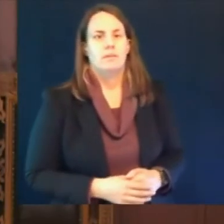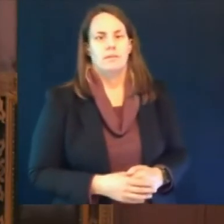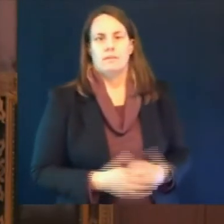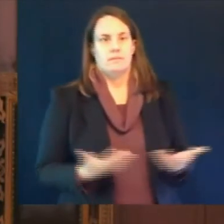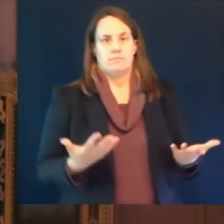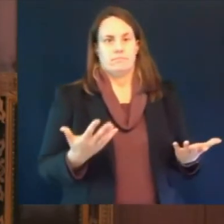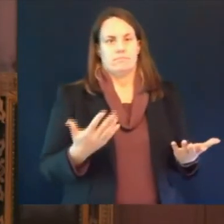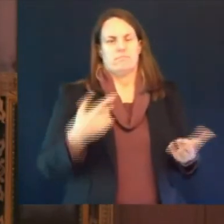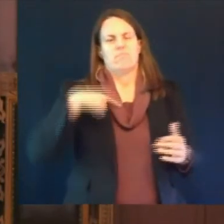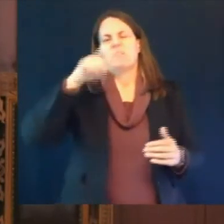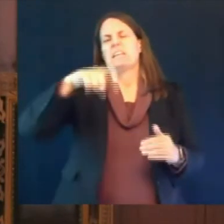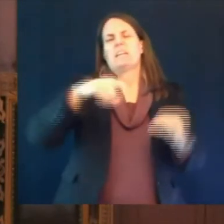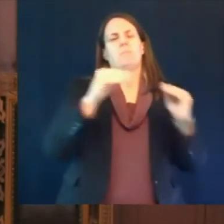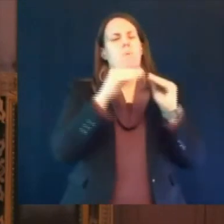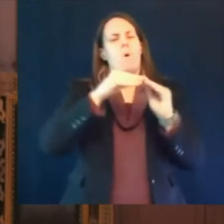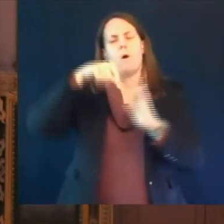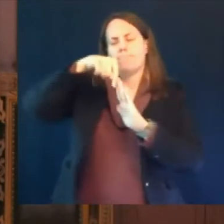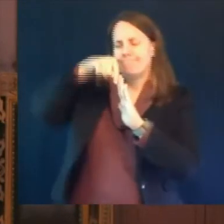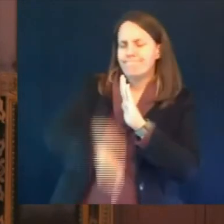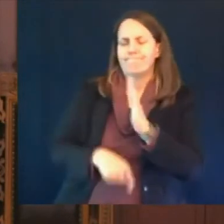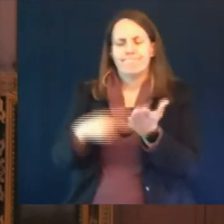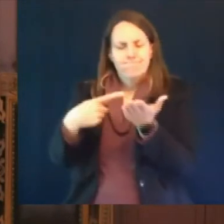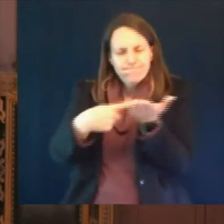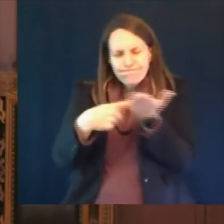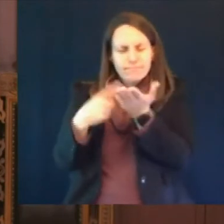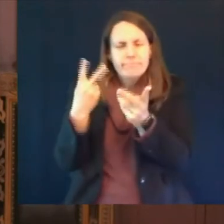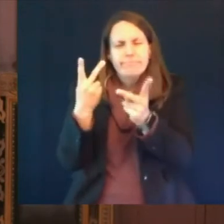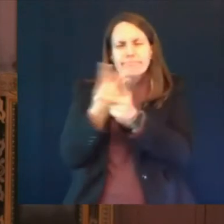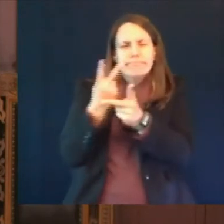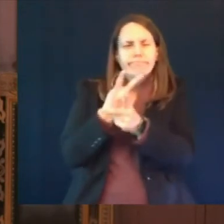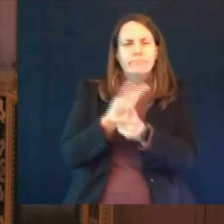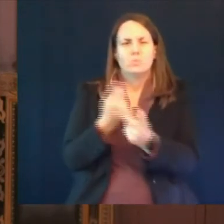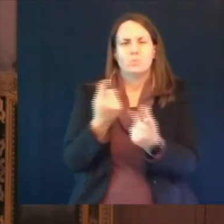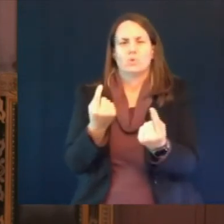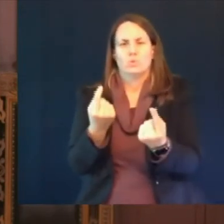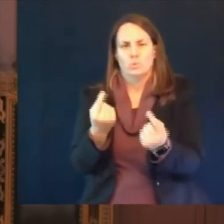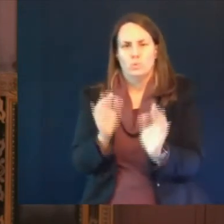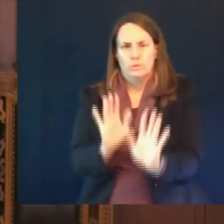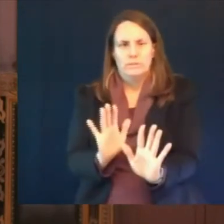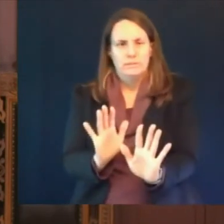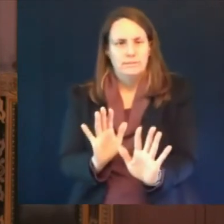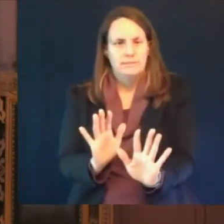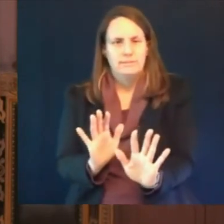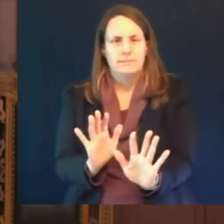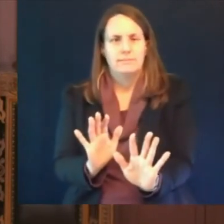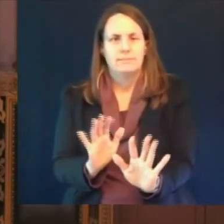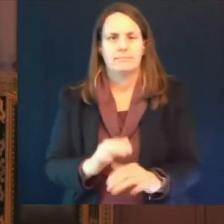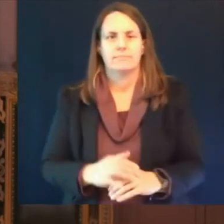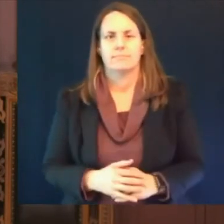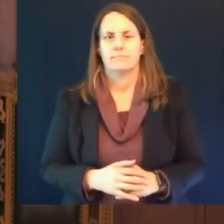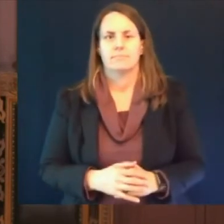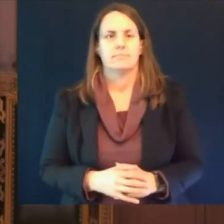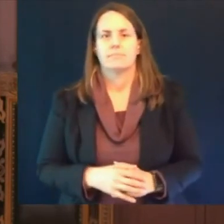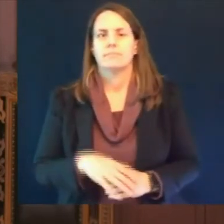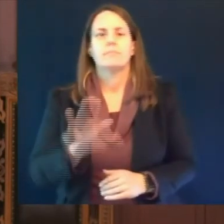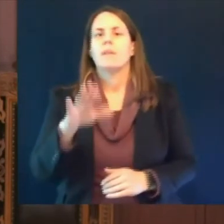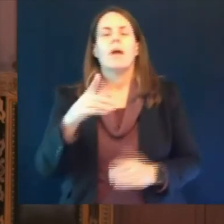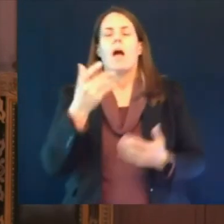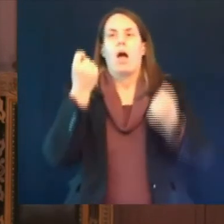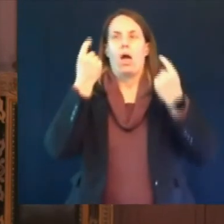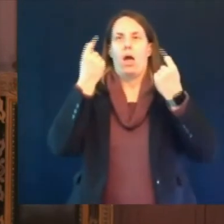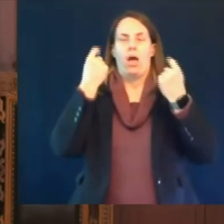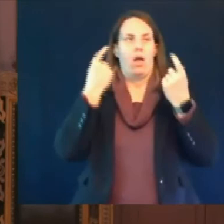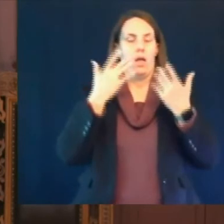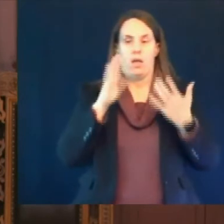innumerable times the ability to mitigate depends on on a lot of things that frankly are different all across